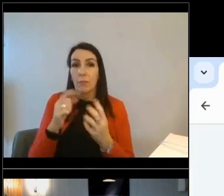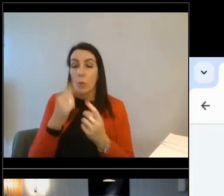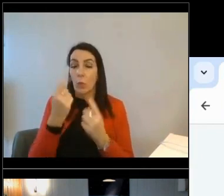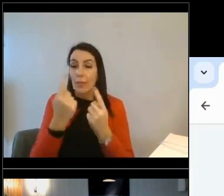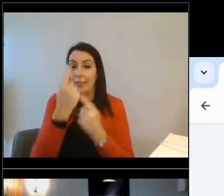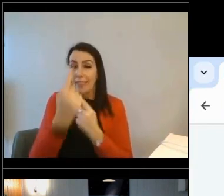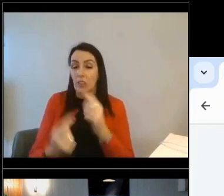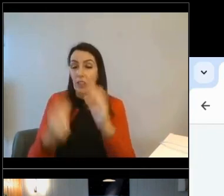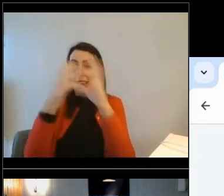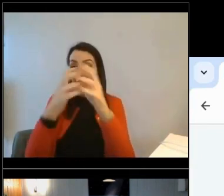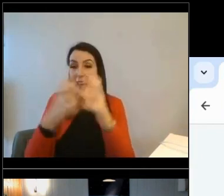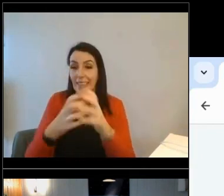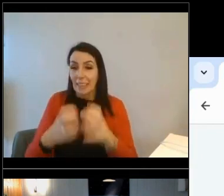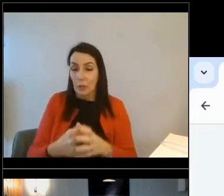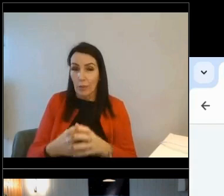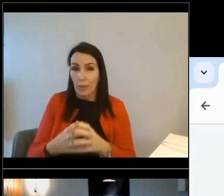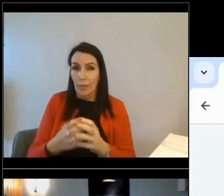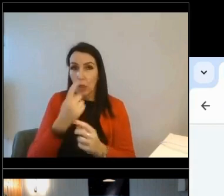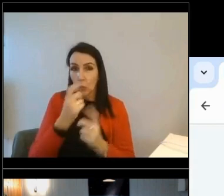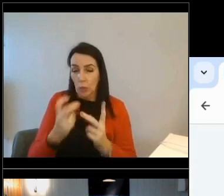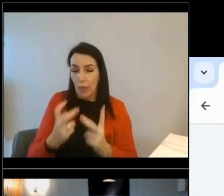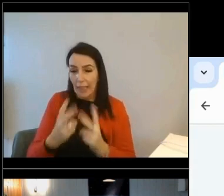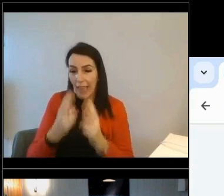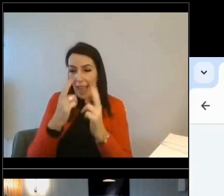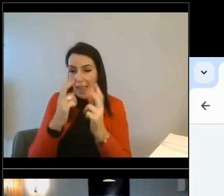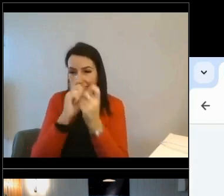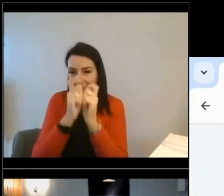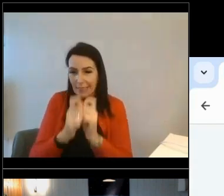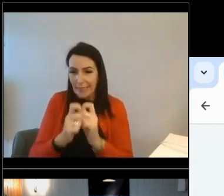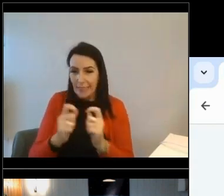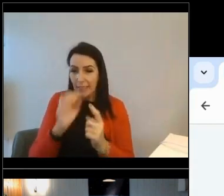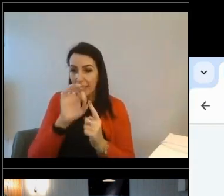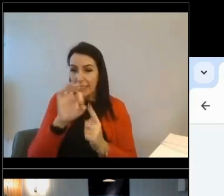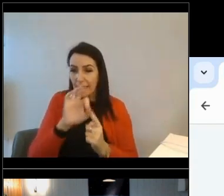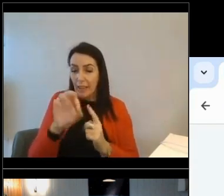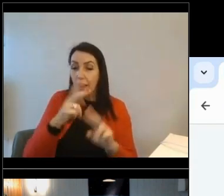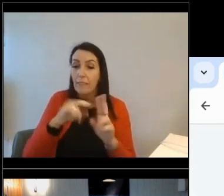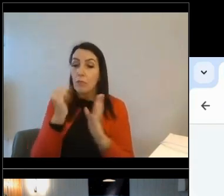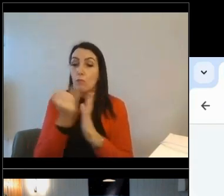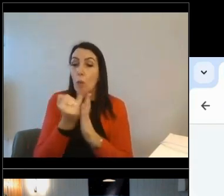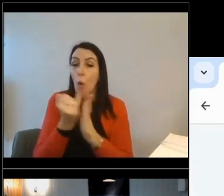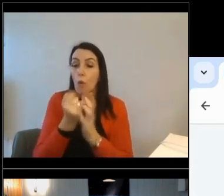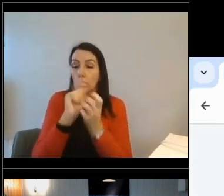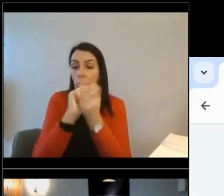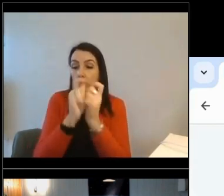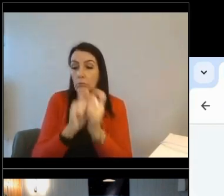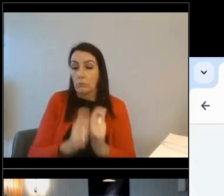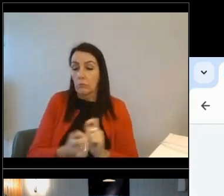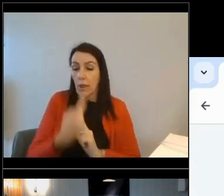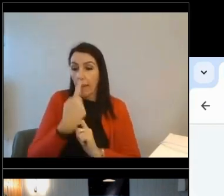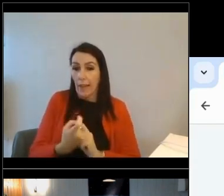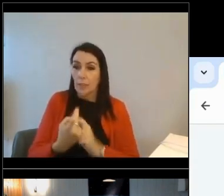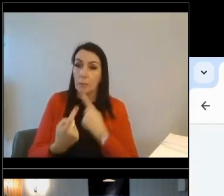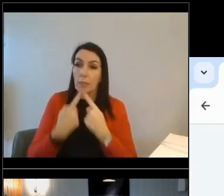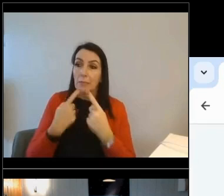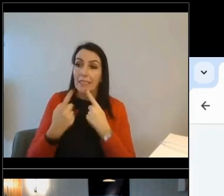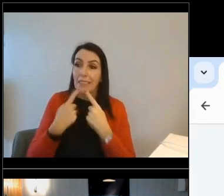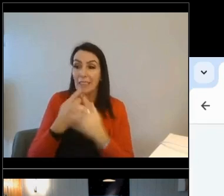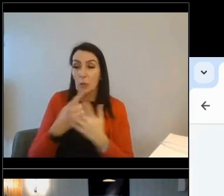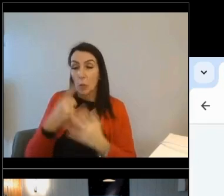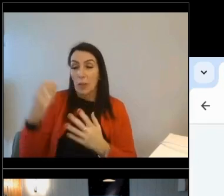a customer can edit the details should they be incorrect for whatever reason, because we all know data isn't a hundred percent accurate.